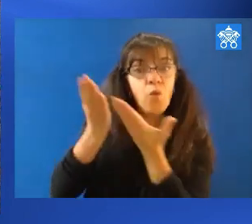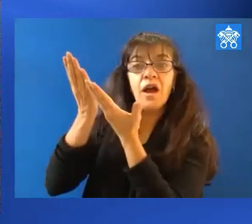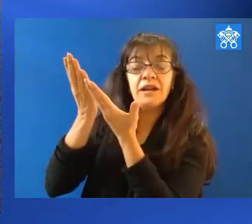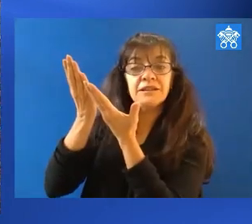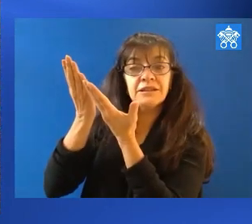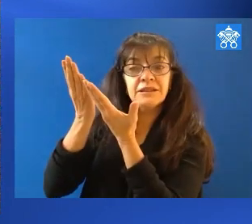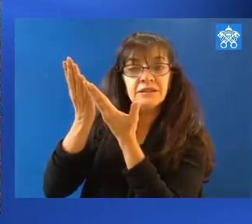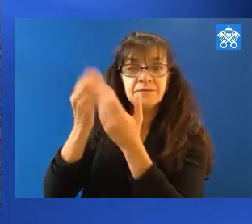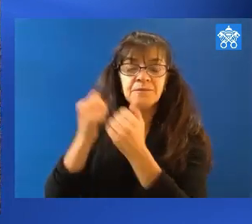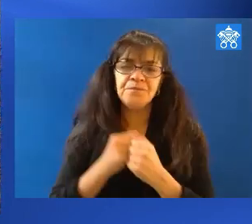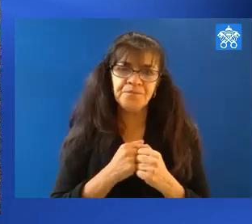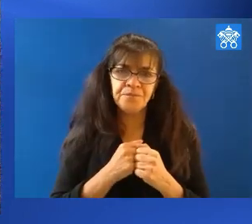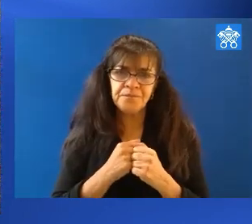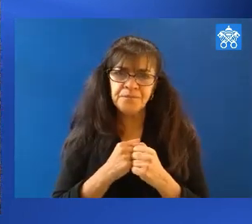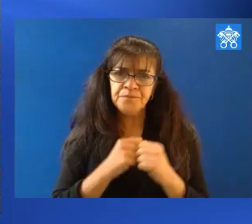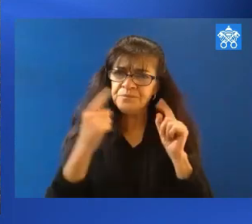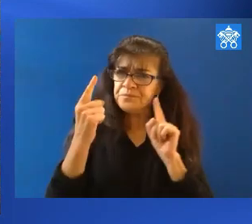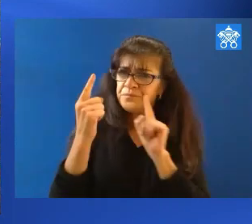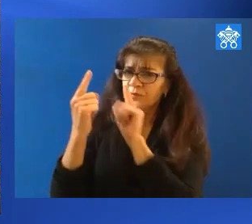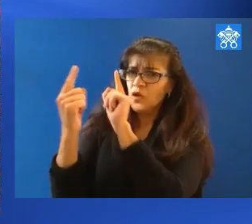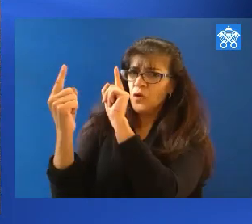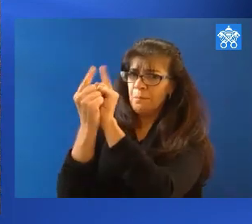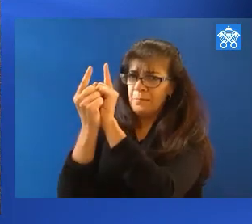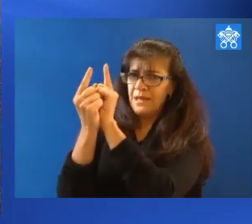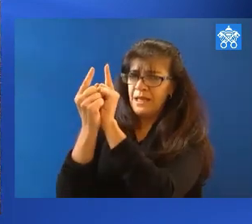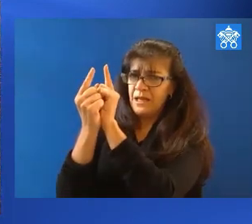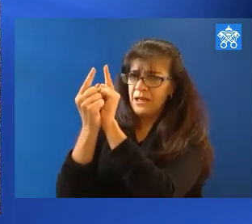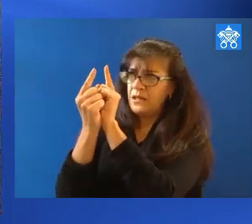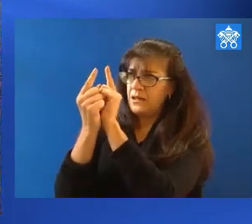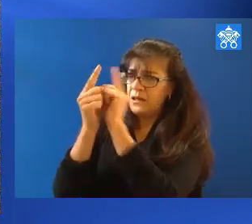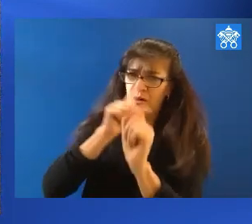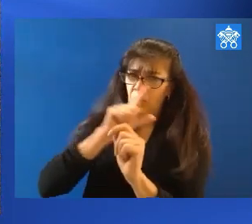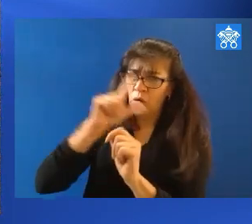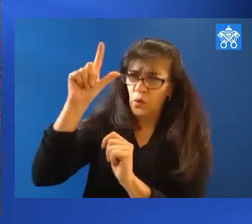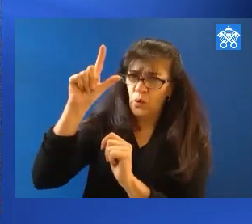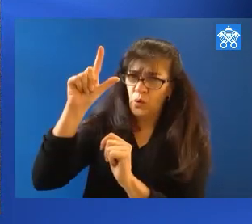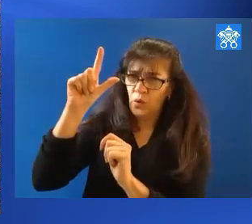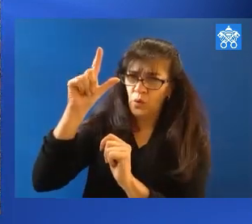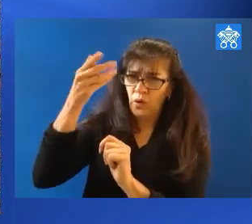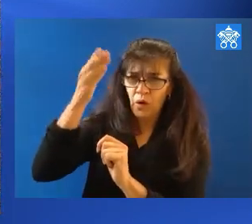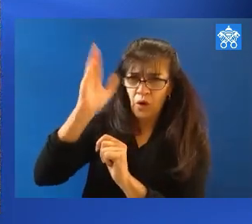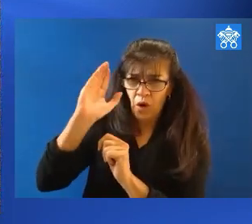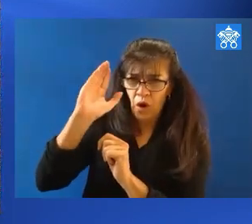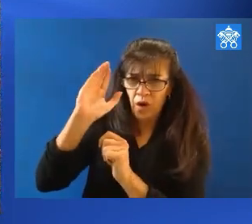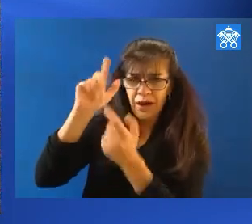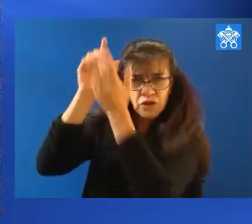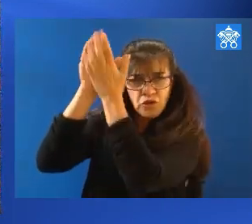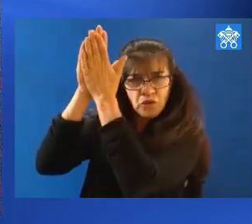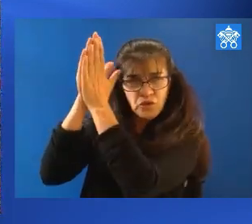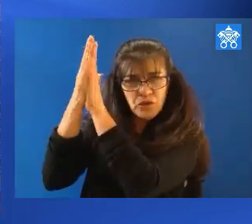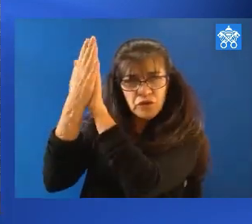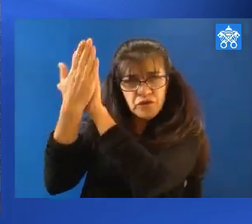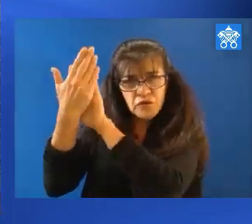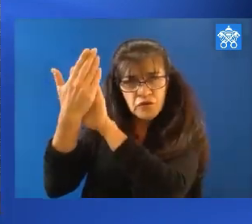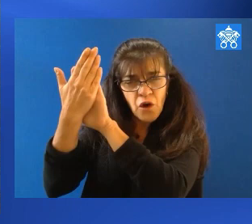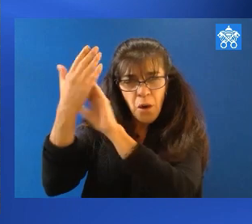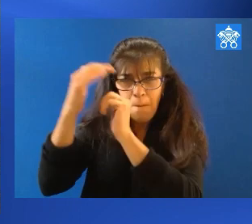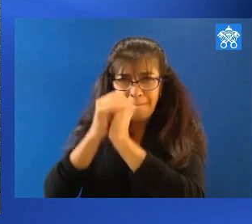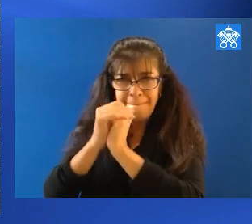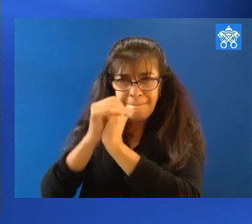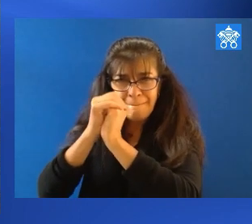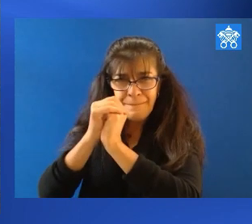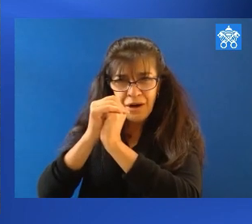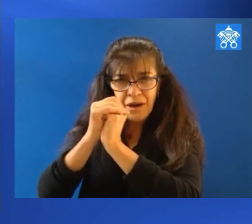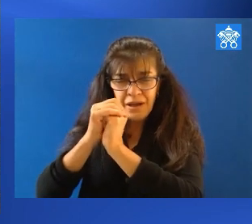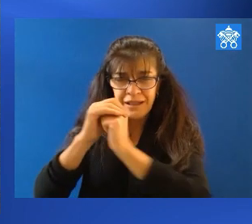But to live this encounter with him, with God, and to be transformed by prayer, to rise up